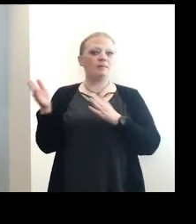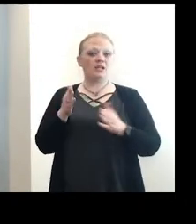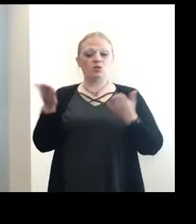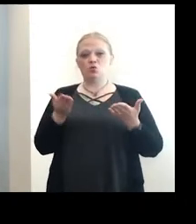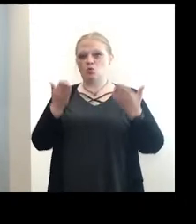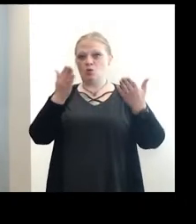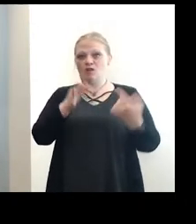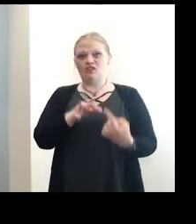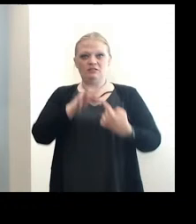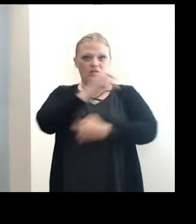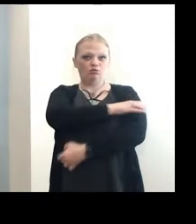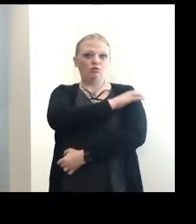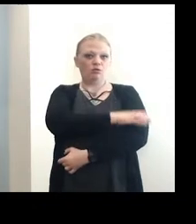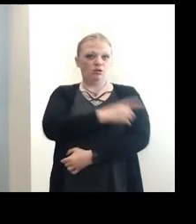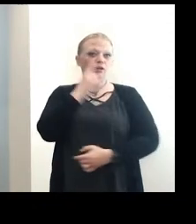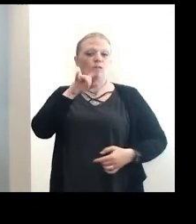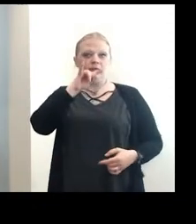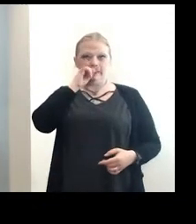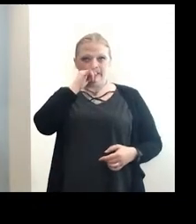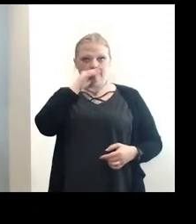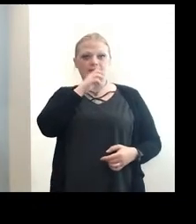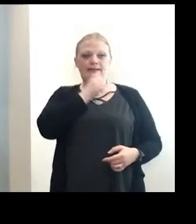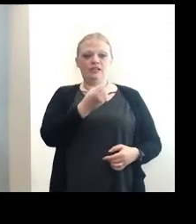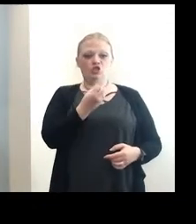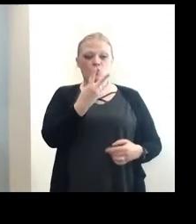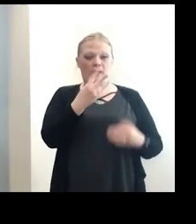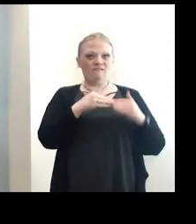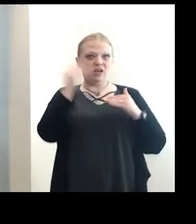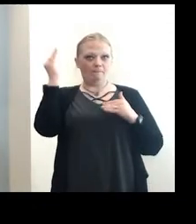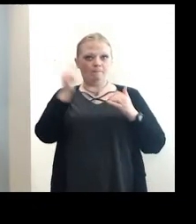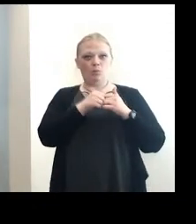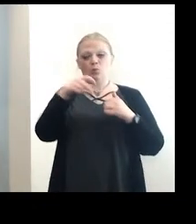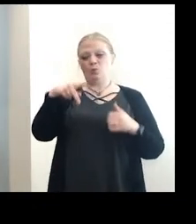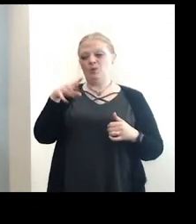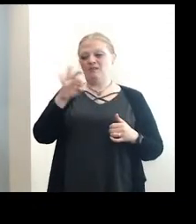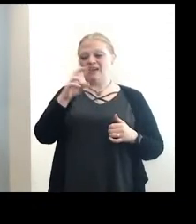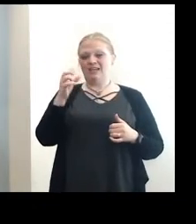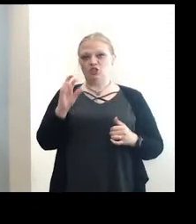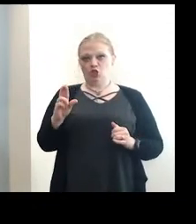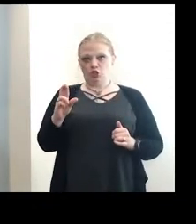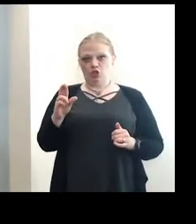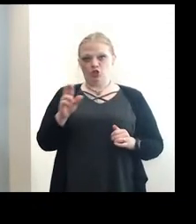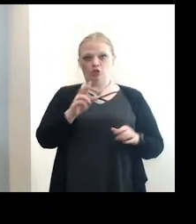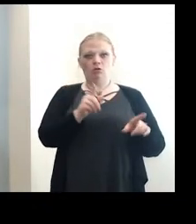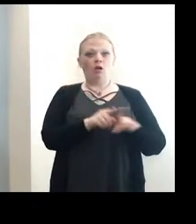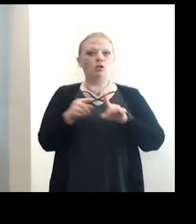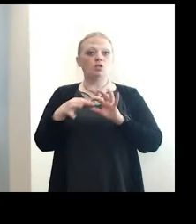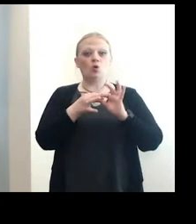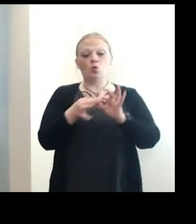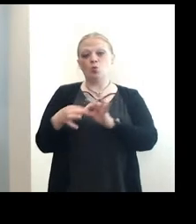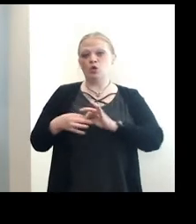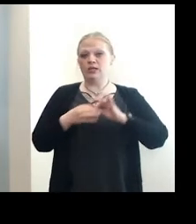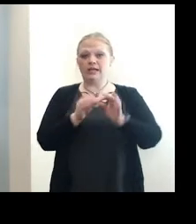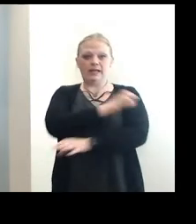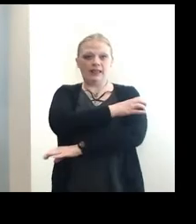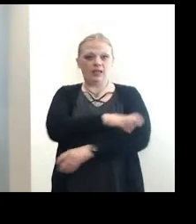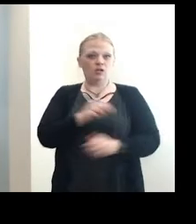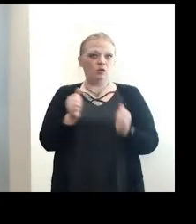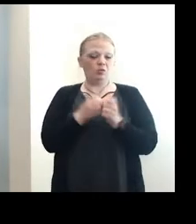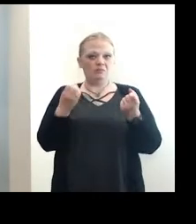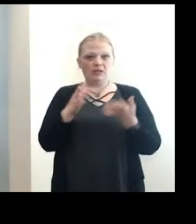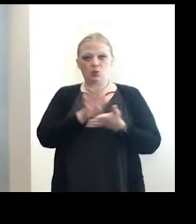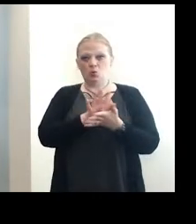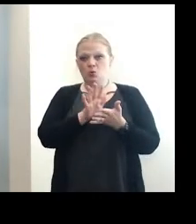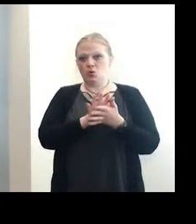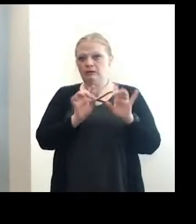special clinics for kids that are 12 and up with our Pfizer vaccine. We're also coordinating clinics with many of our school